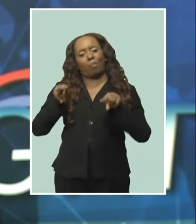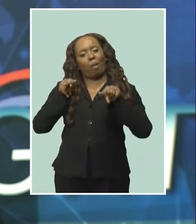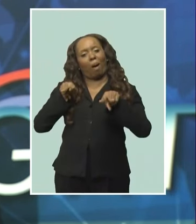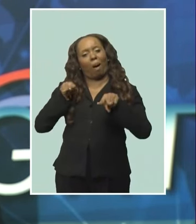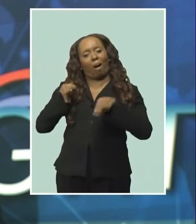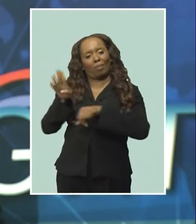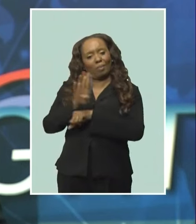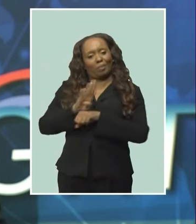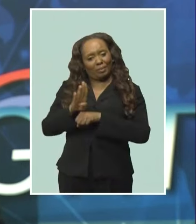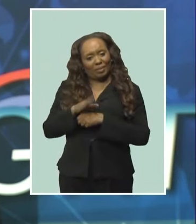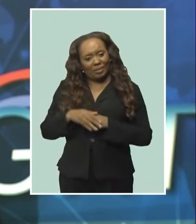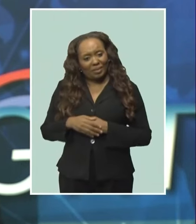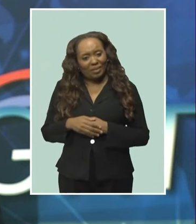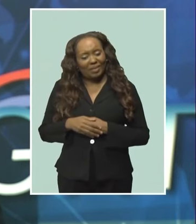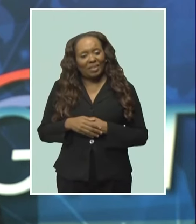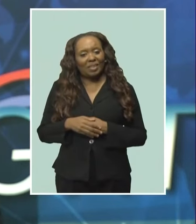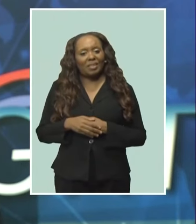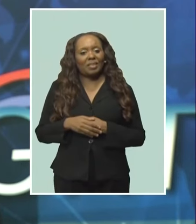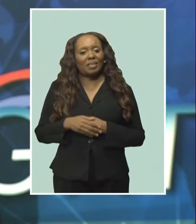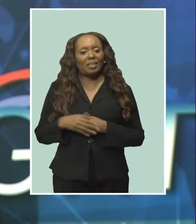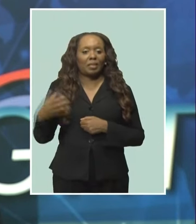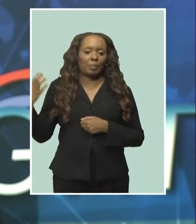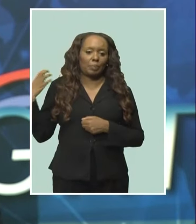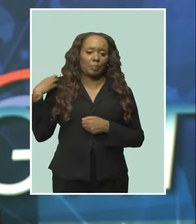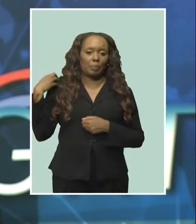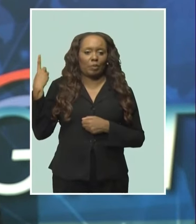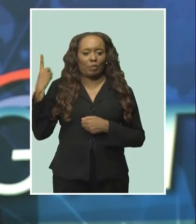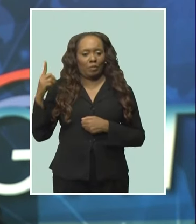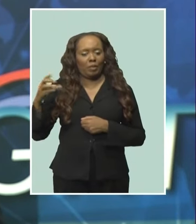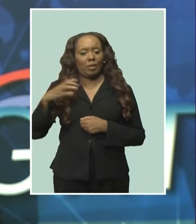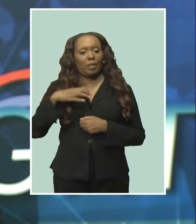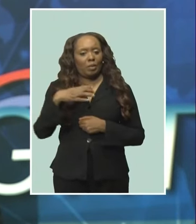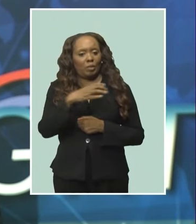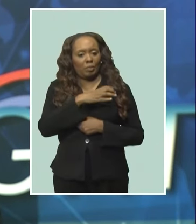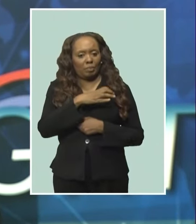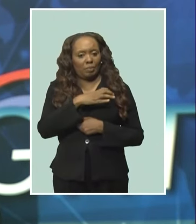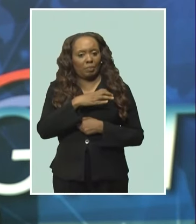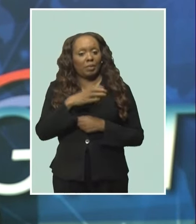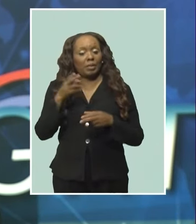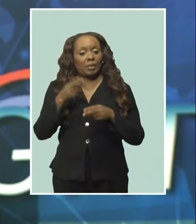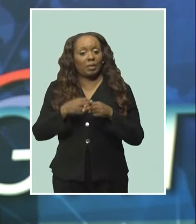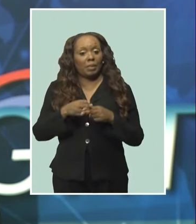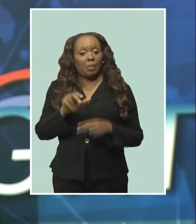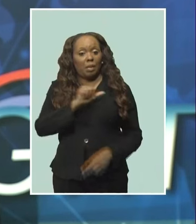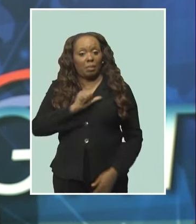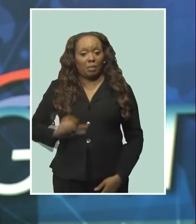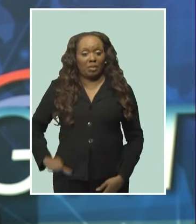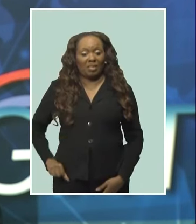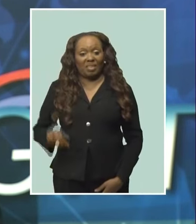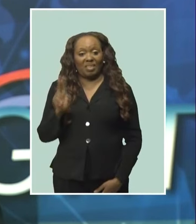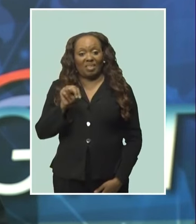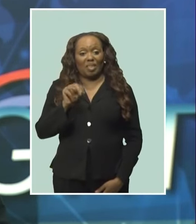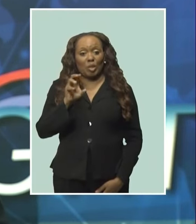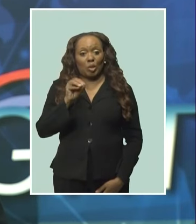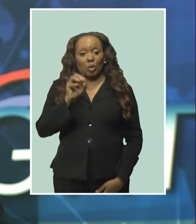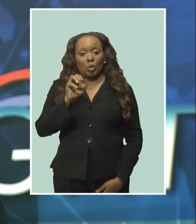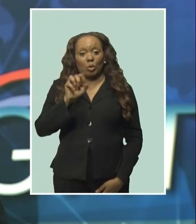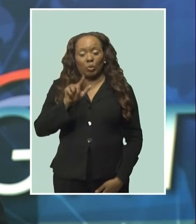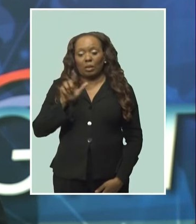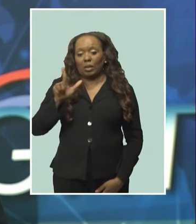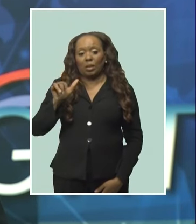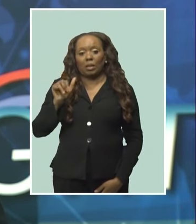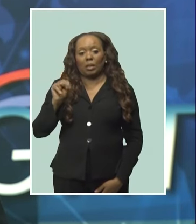assertion from chairman of the local organizing committee, Ambassador Noah Lynch, who was speaking last evening on the people's business.